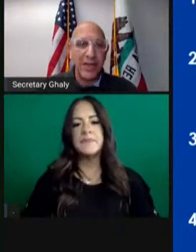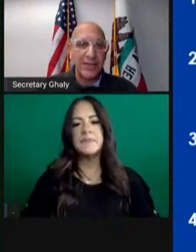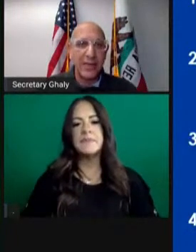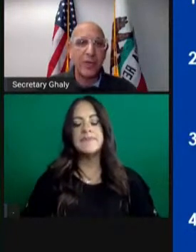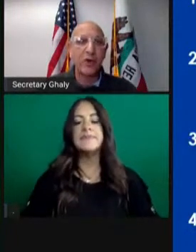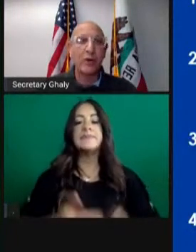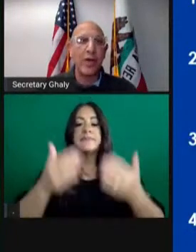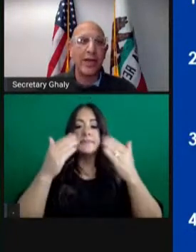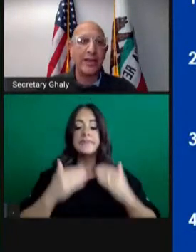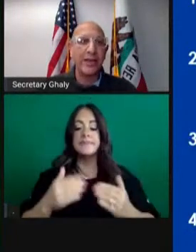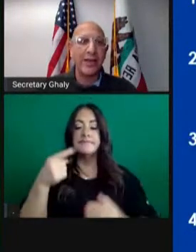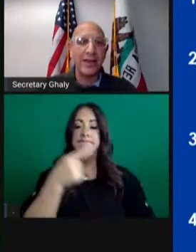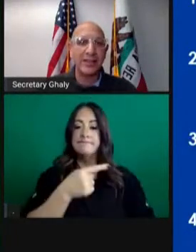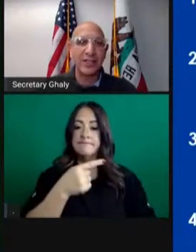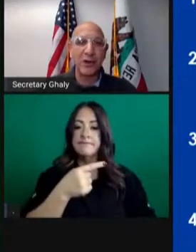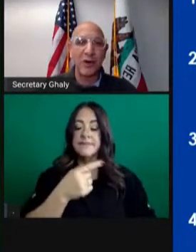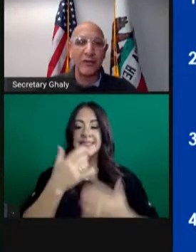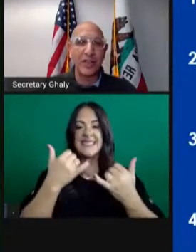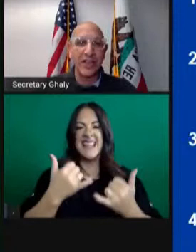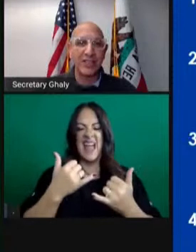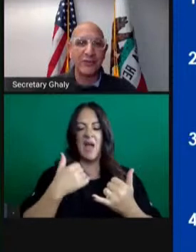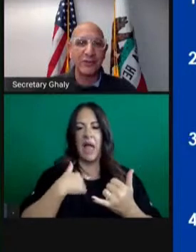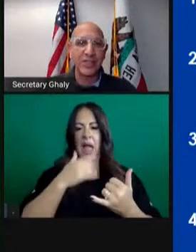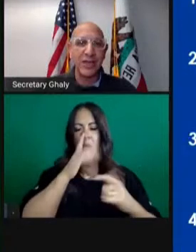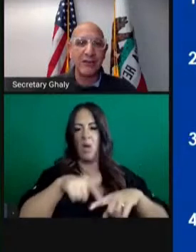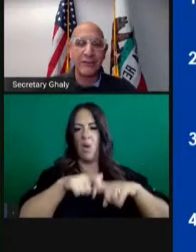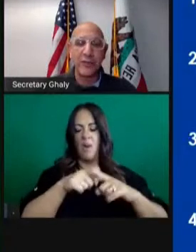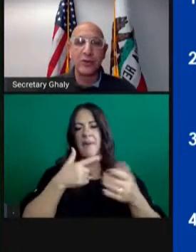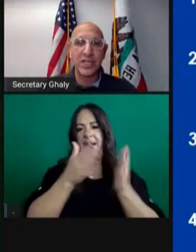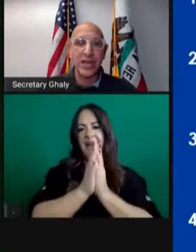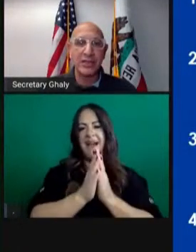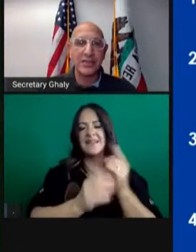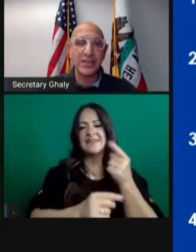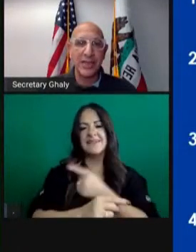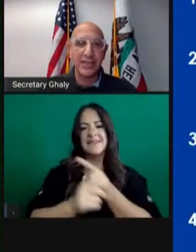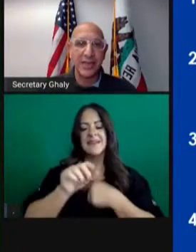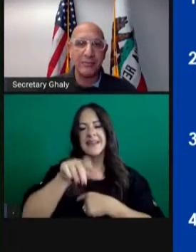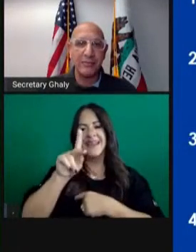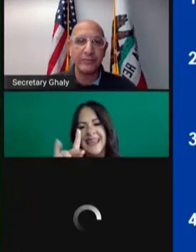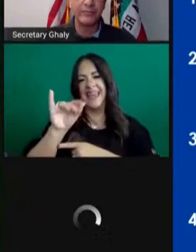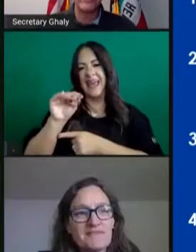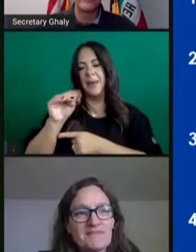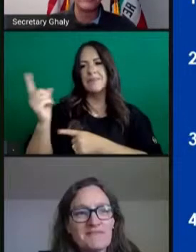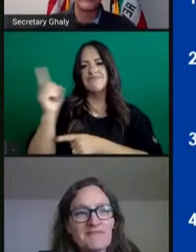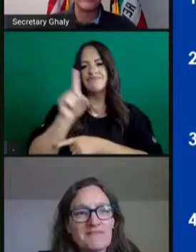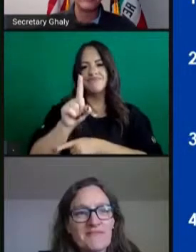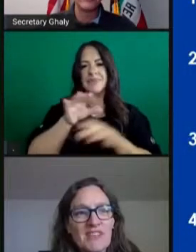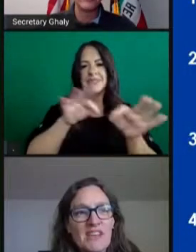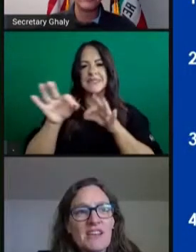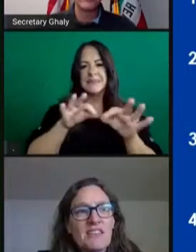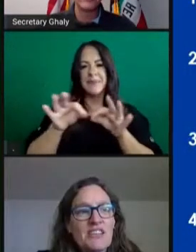So now I'll ask Kim McCoy Wade to go over the next few slides. Thanks, Kim.